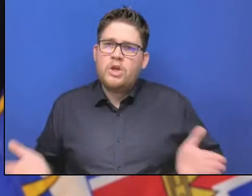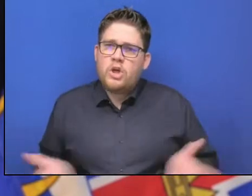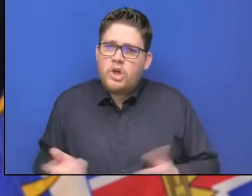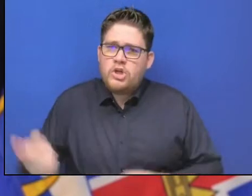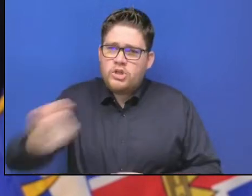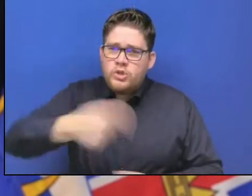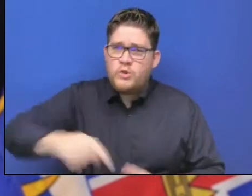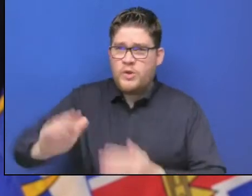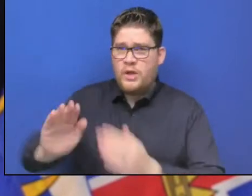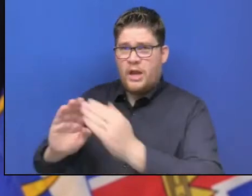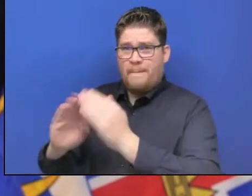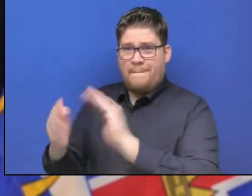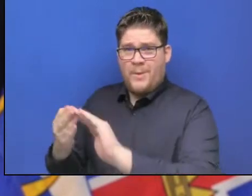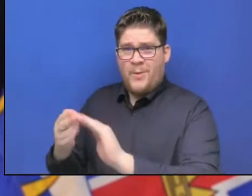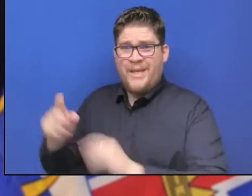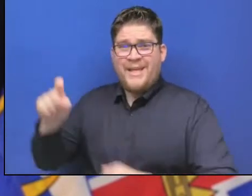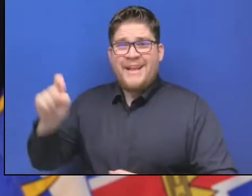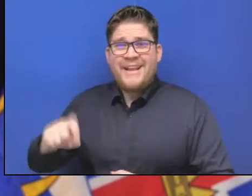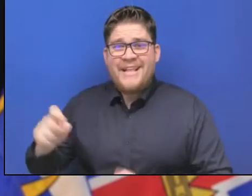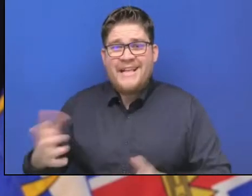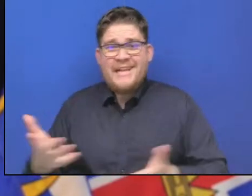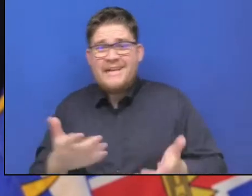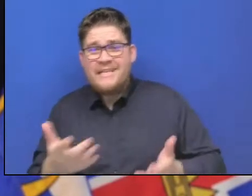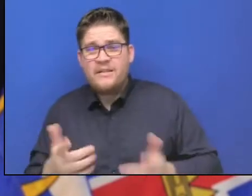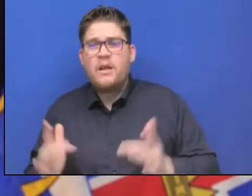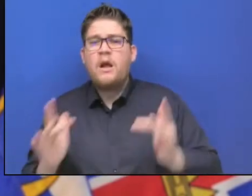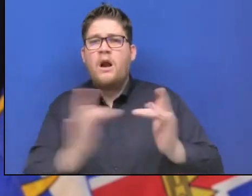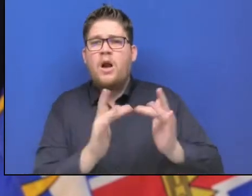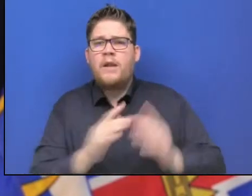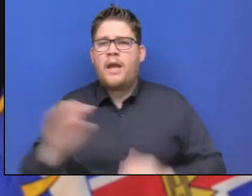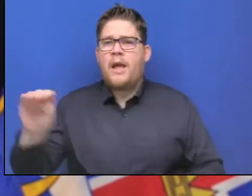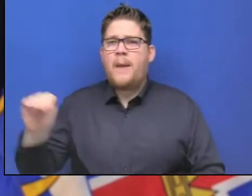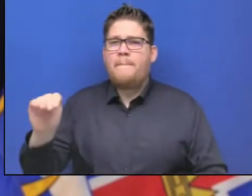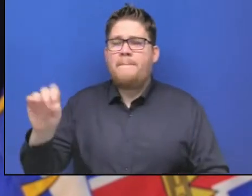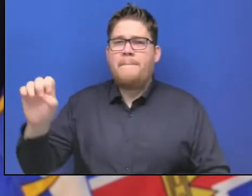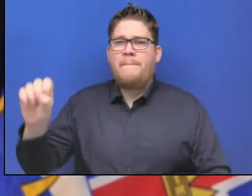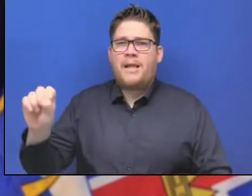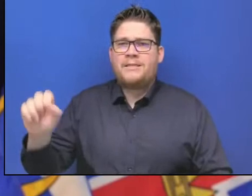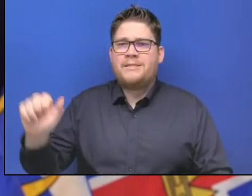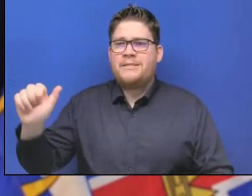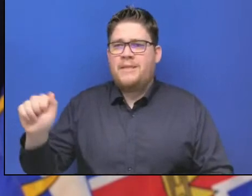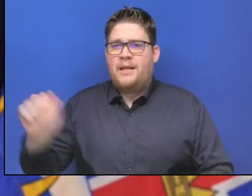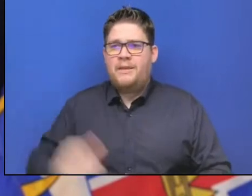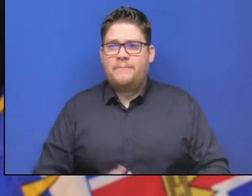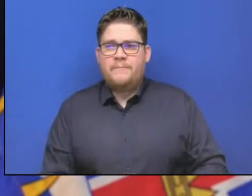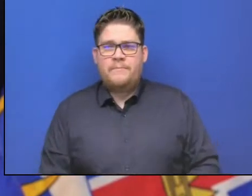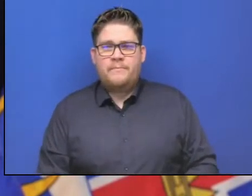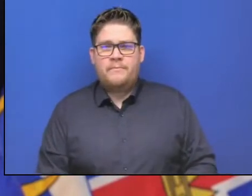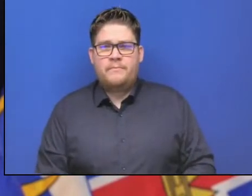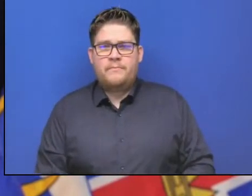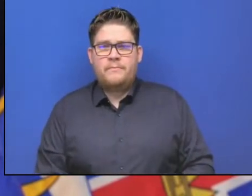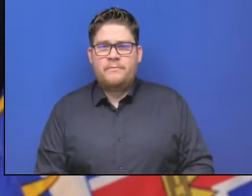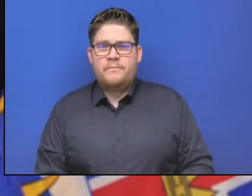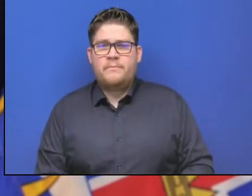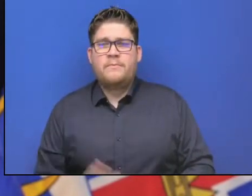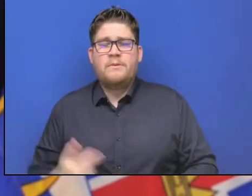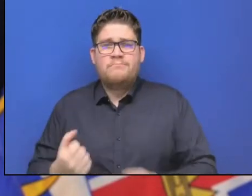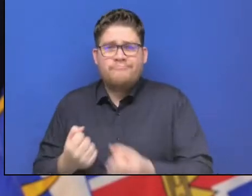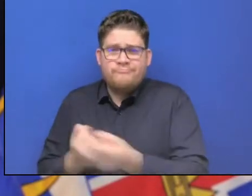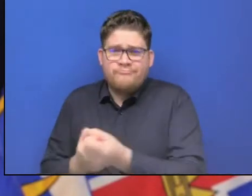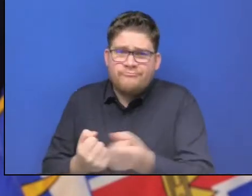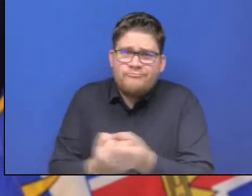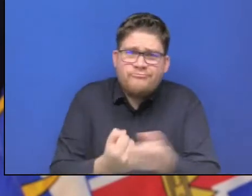the MFA should they need that assistance. And while these programs are supporting the many urgent community needs that we see, I want to be clear.